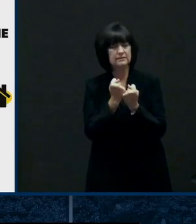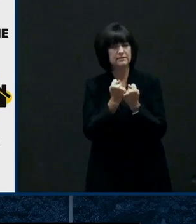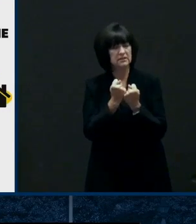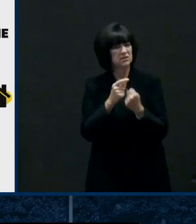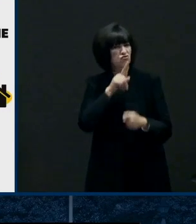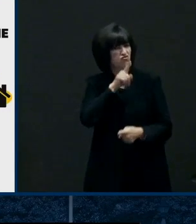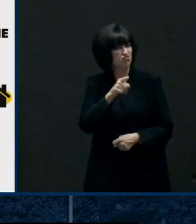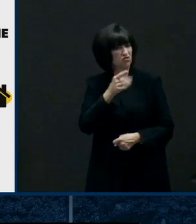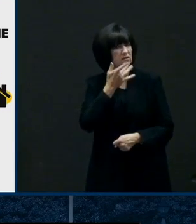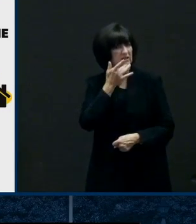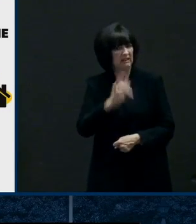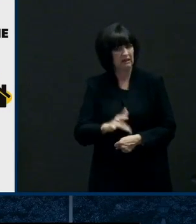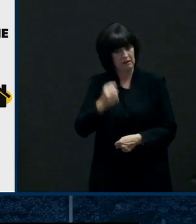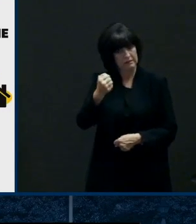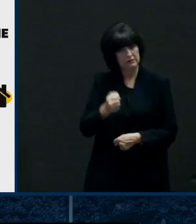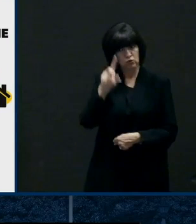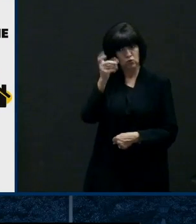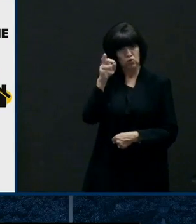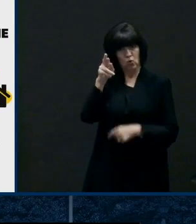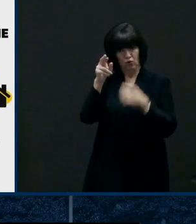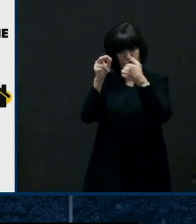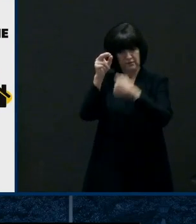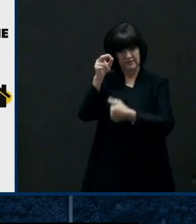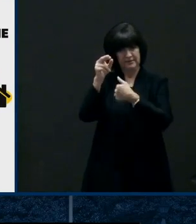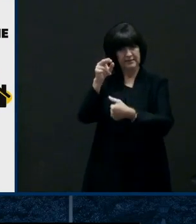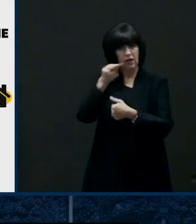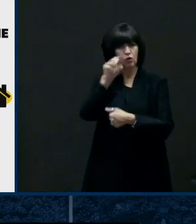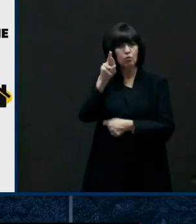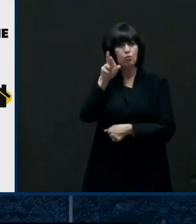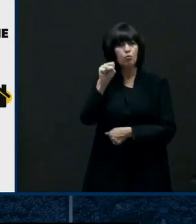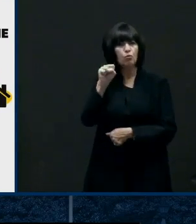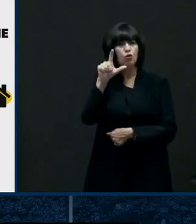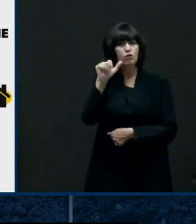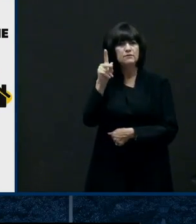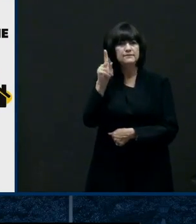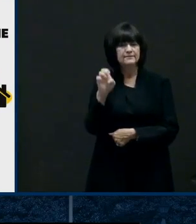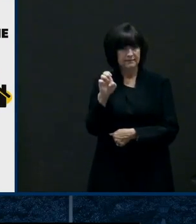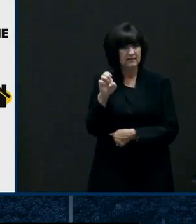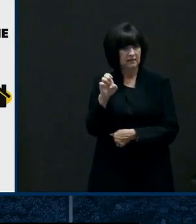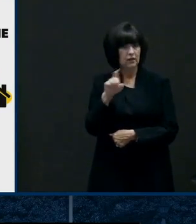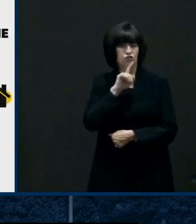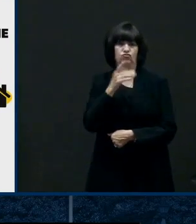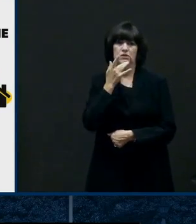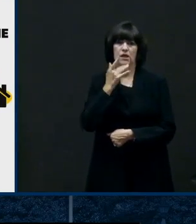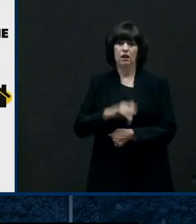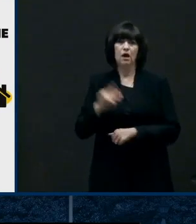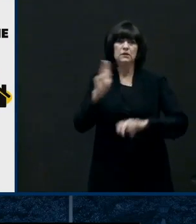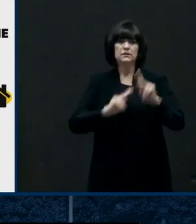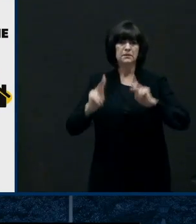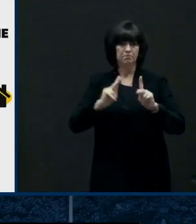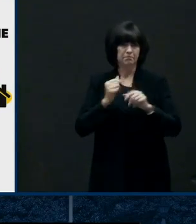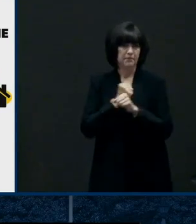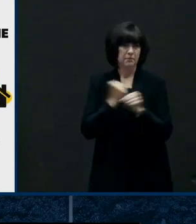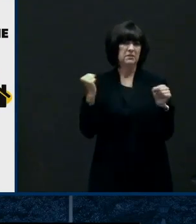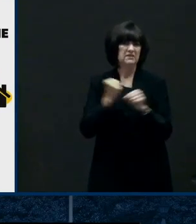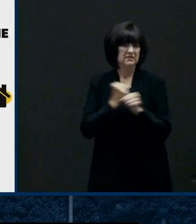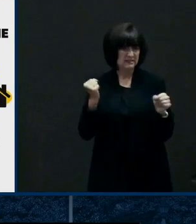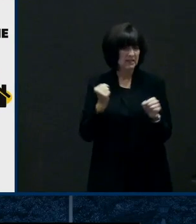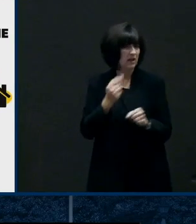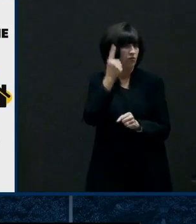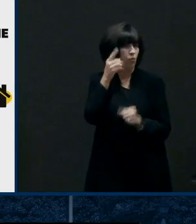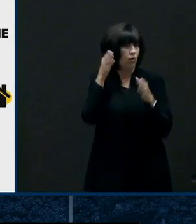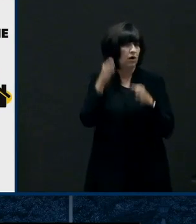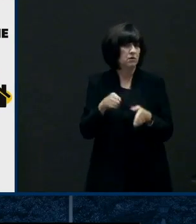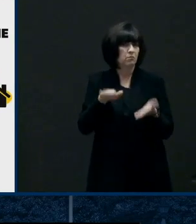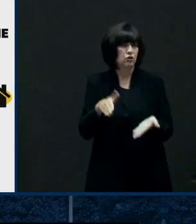south of Dover around Moores Lake, we're lucky that there weren't more injuries and fatalities. We did sadly have one fatality